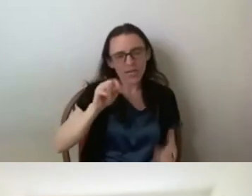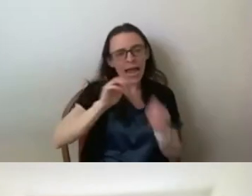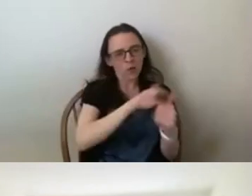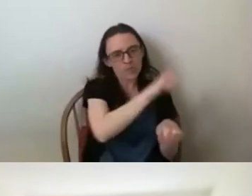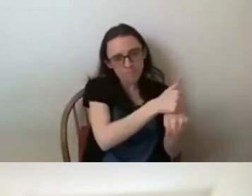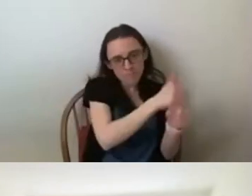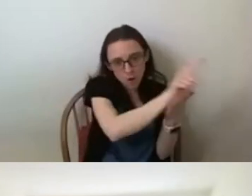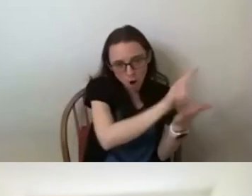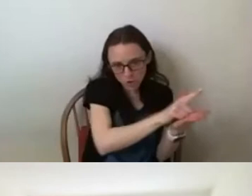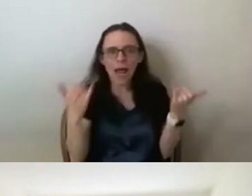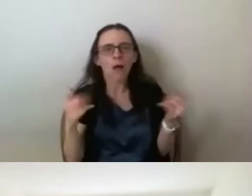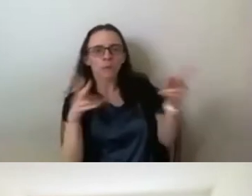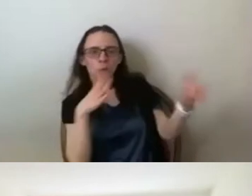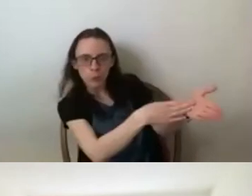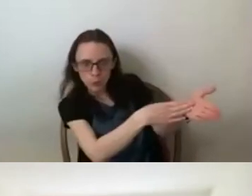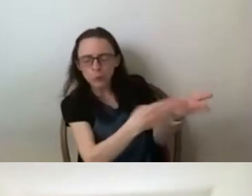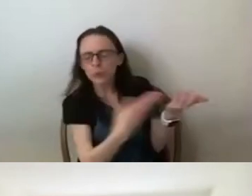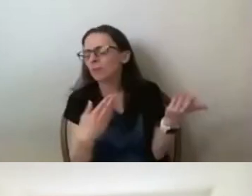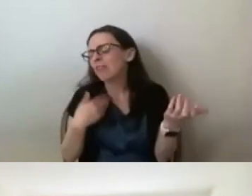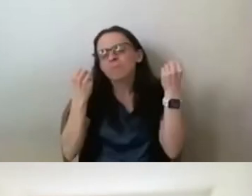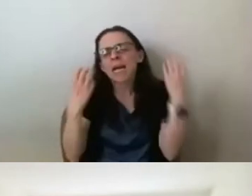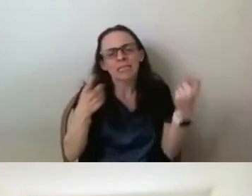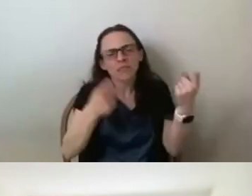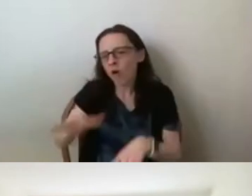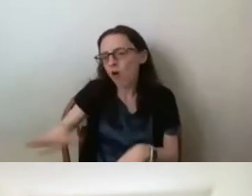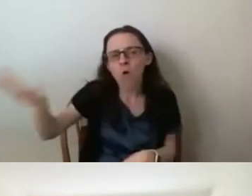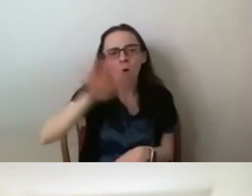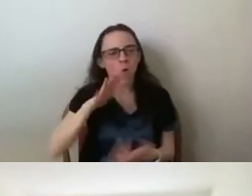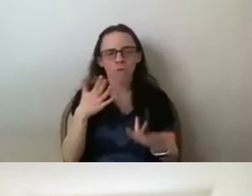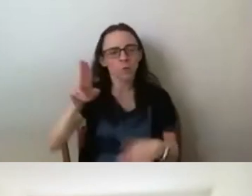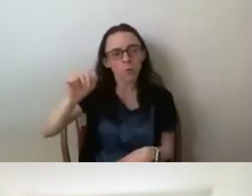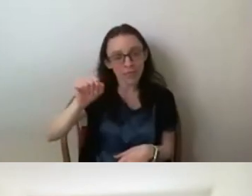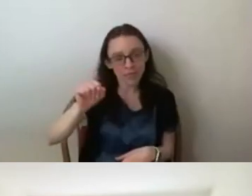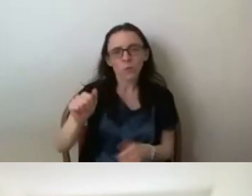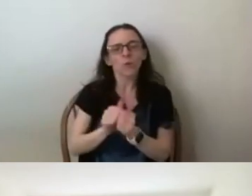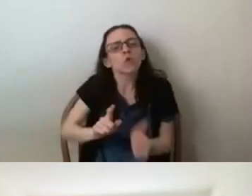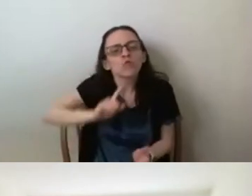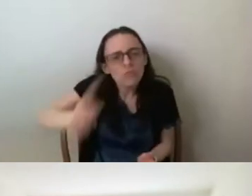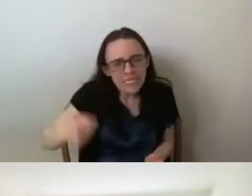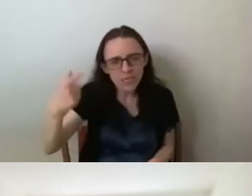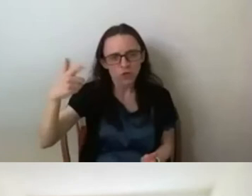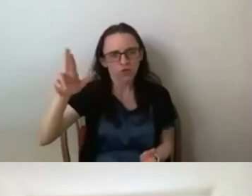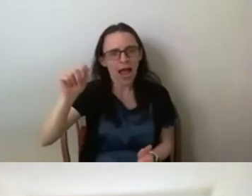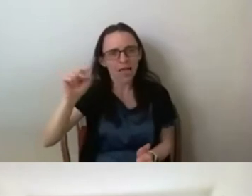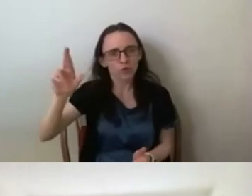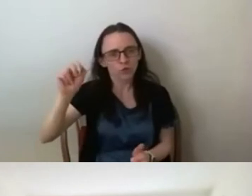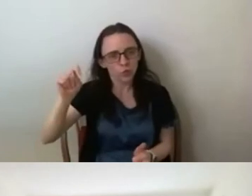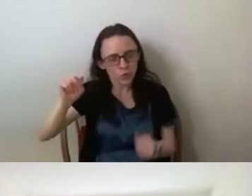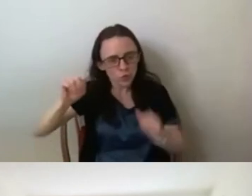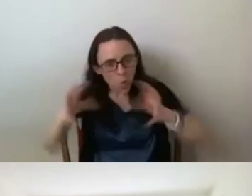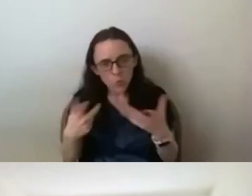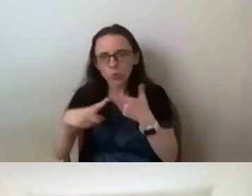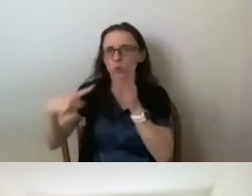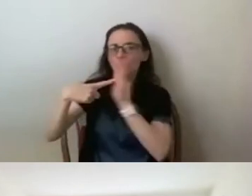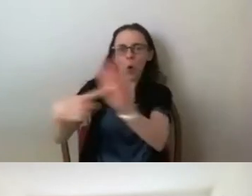across the country of different through grassroots organizations to expose the funding and who is being harmed by it.